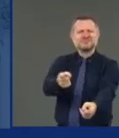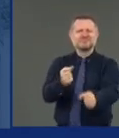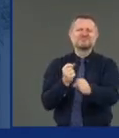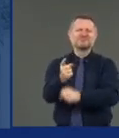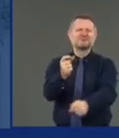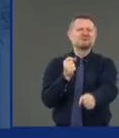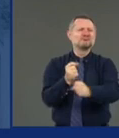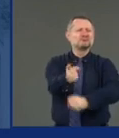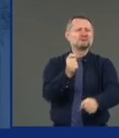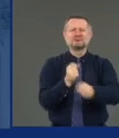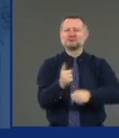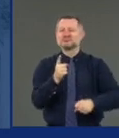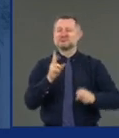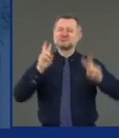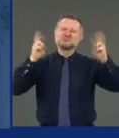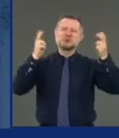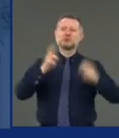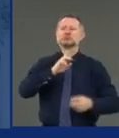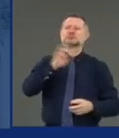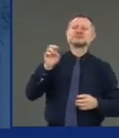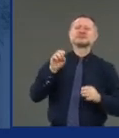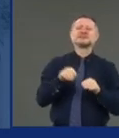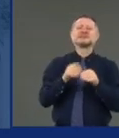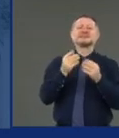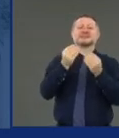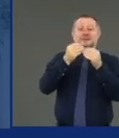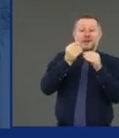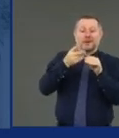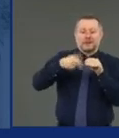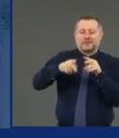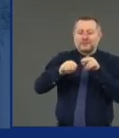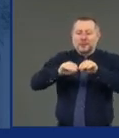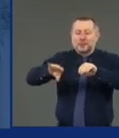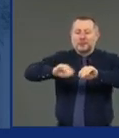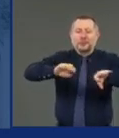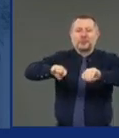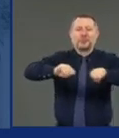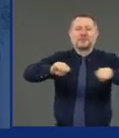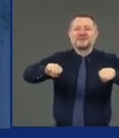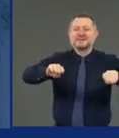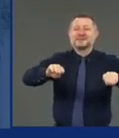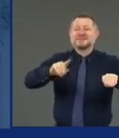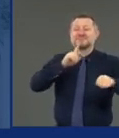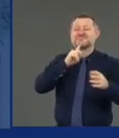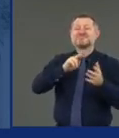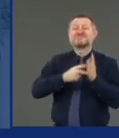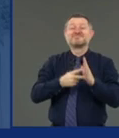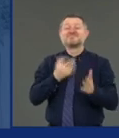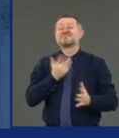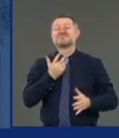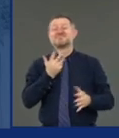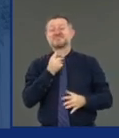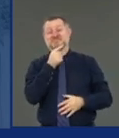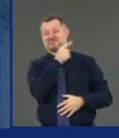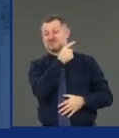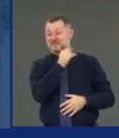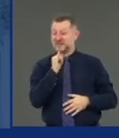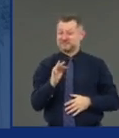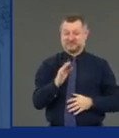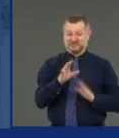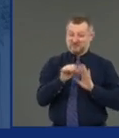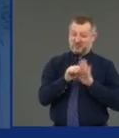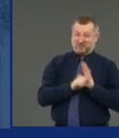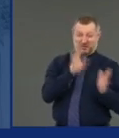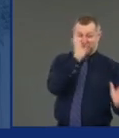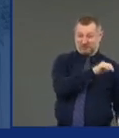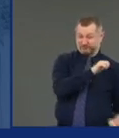redistribution unless you wind up getting more money. Then it's